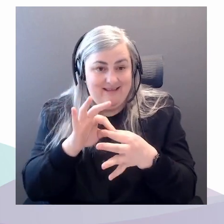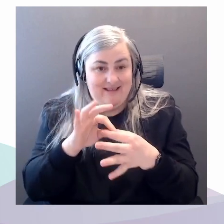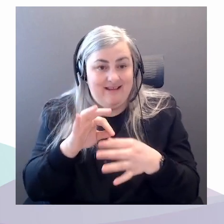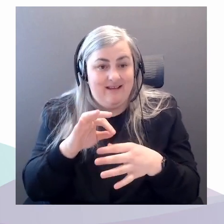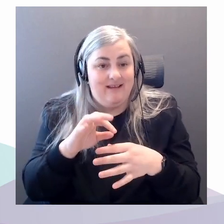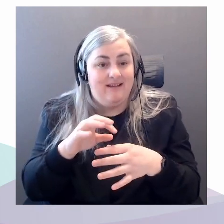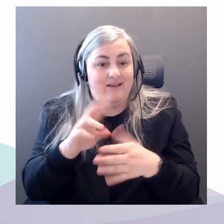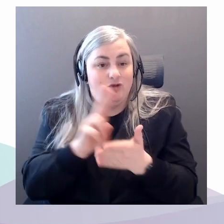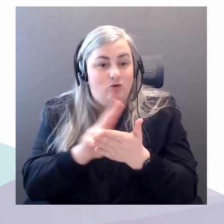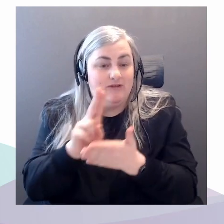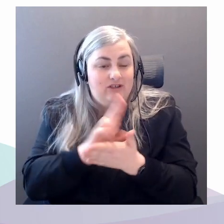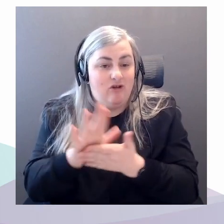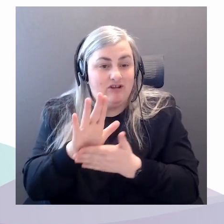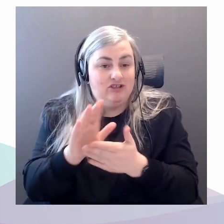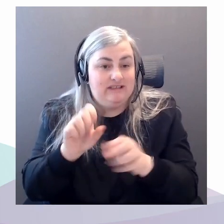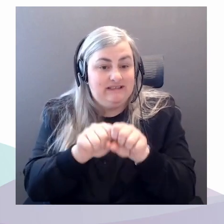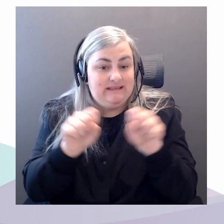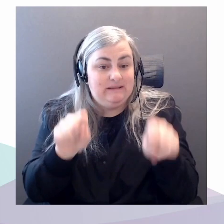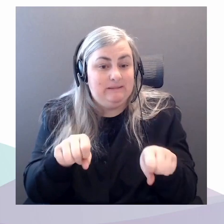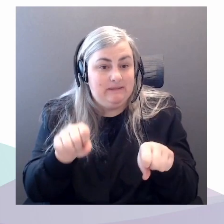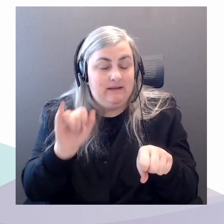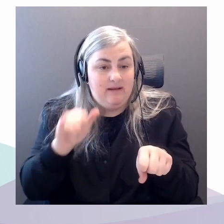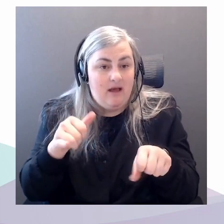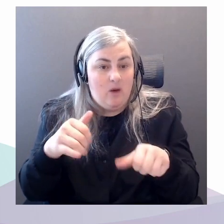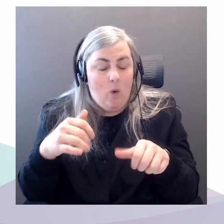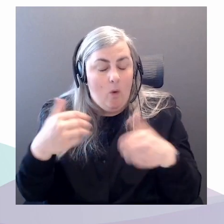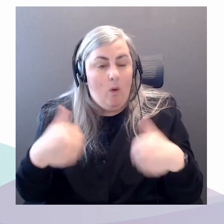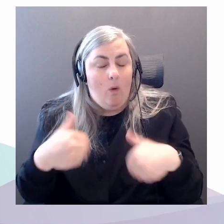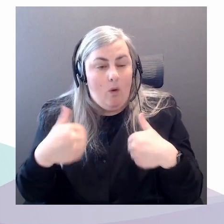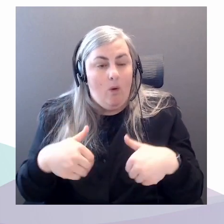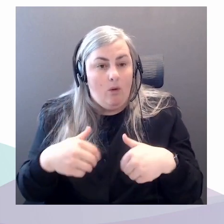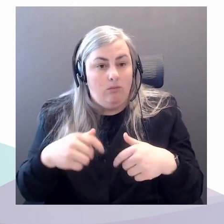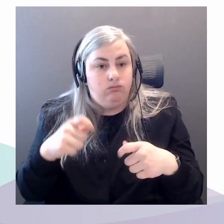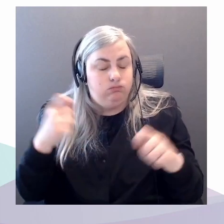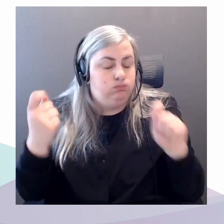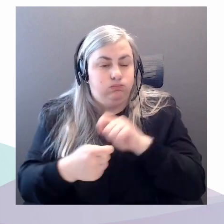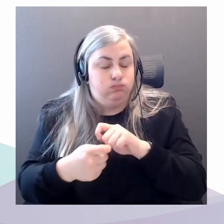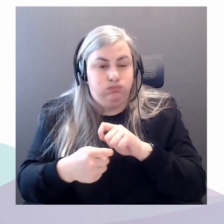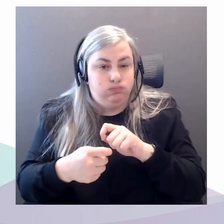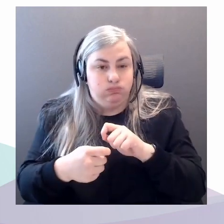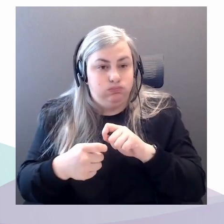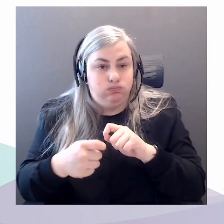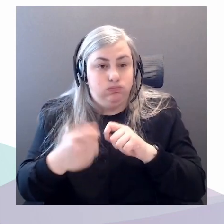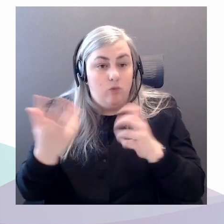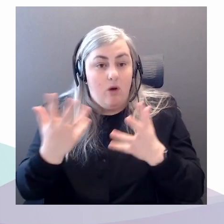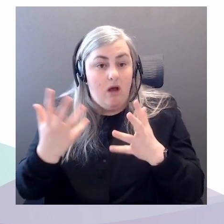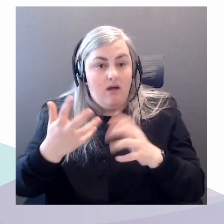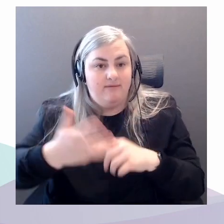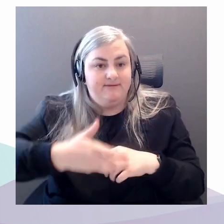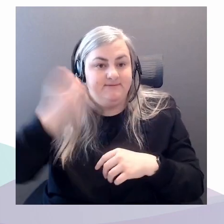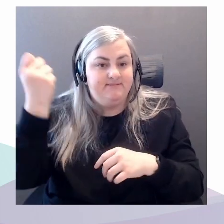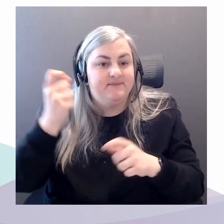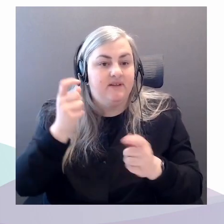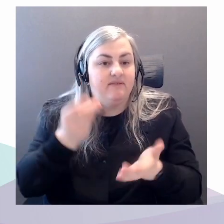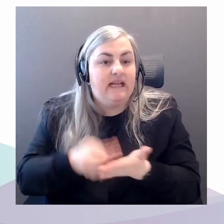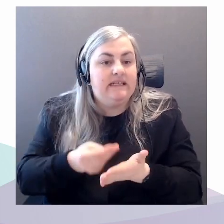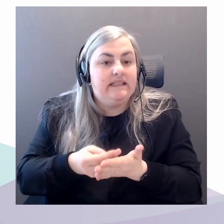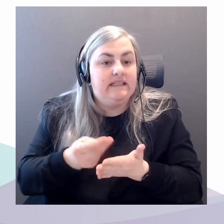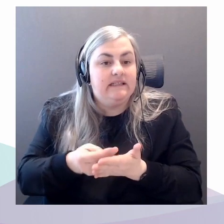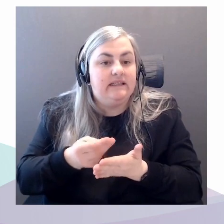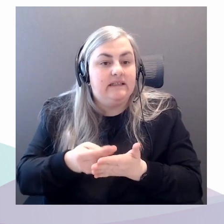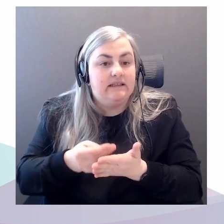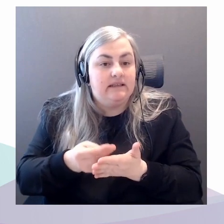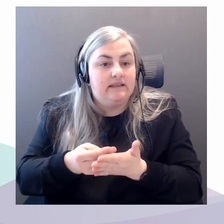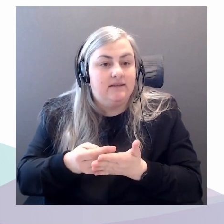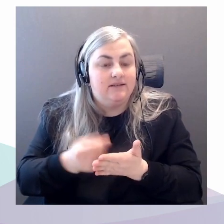onslaught there through, you know, basically seizures of funding, so that we're all less educated and less able